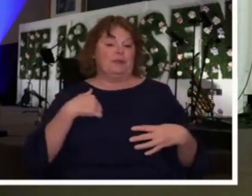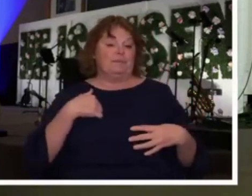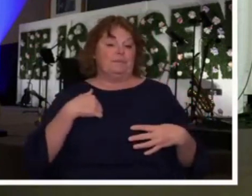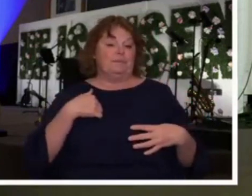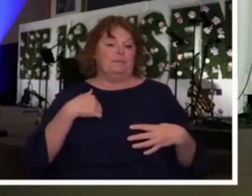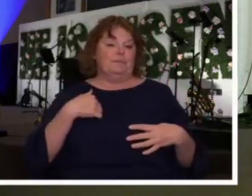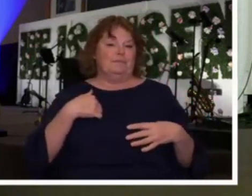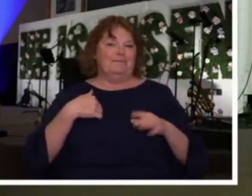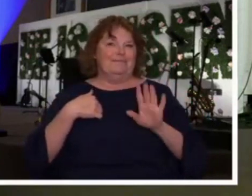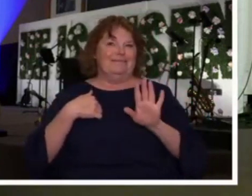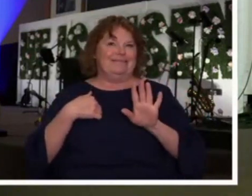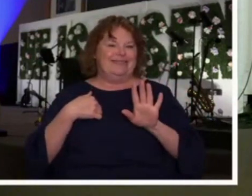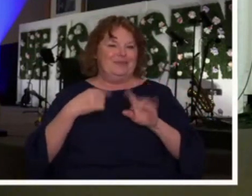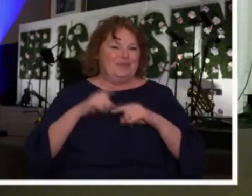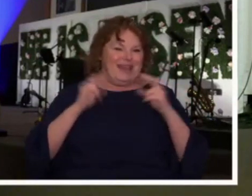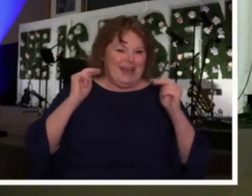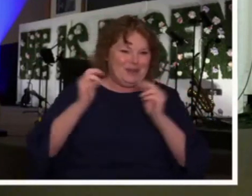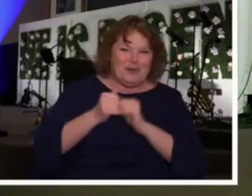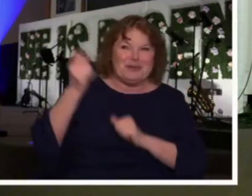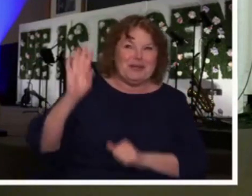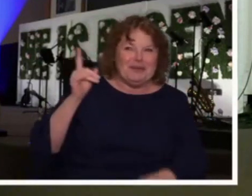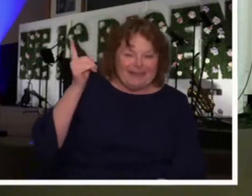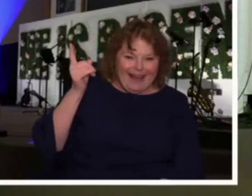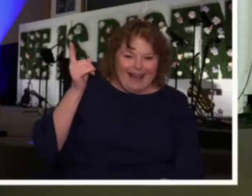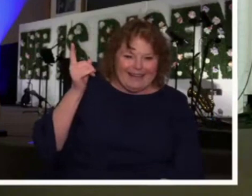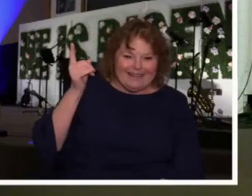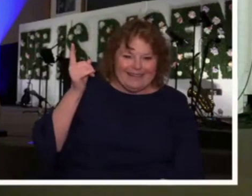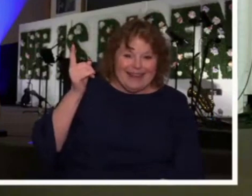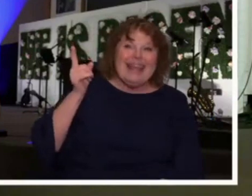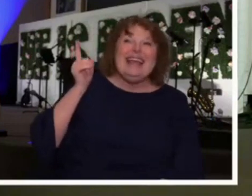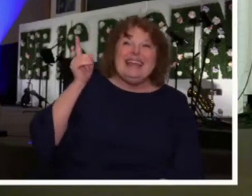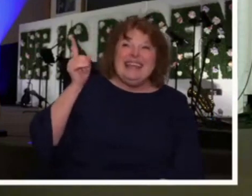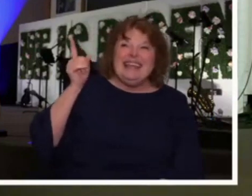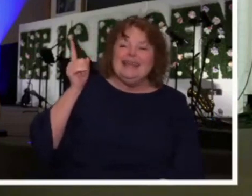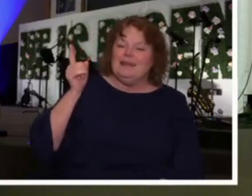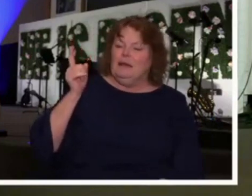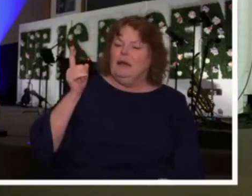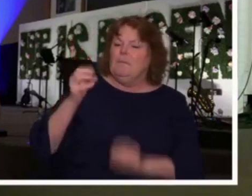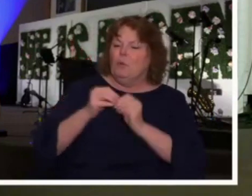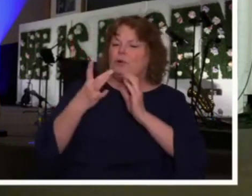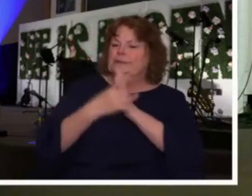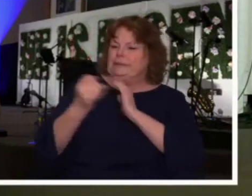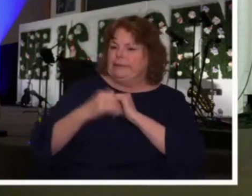know you can't negotiate with God? God is a way better negotiator than you are.